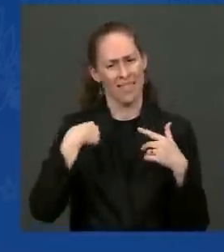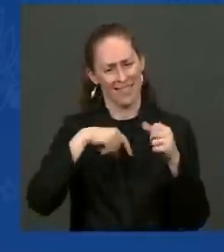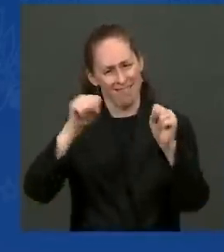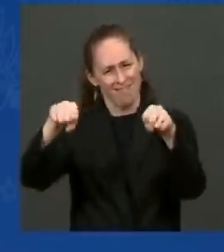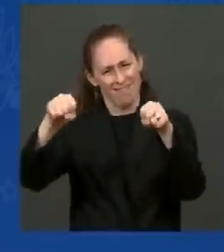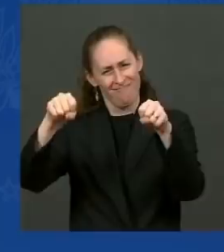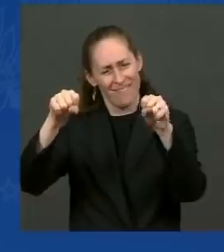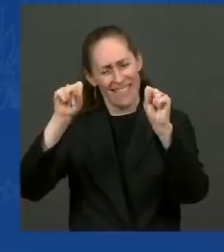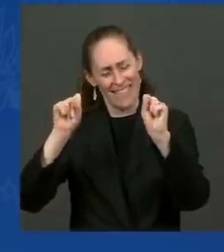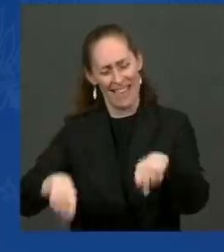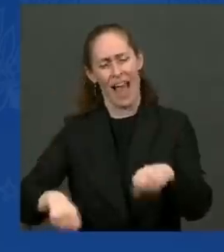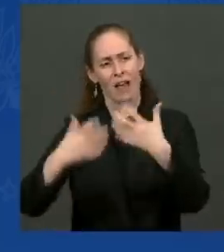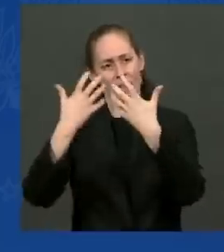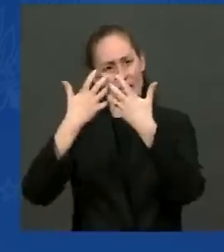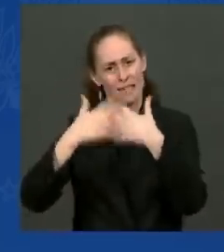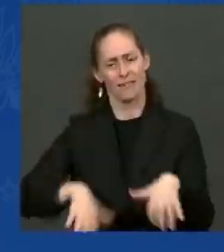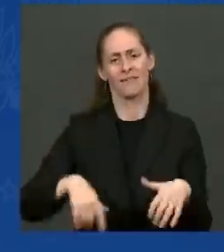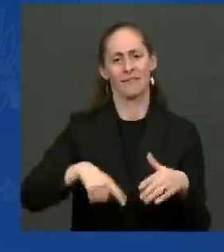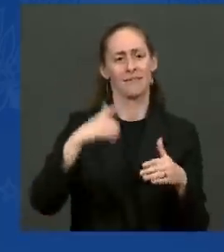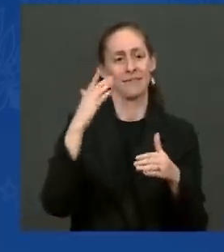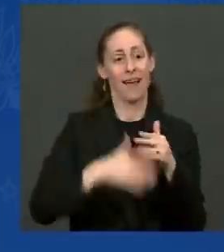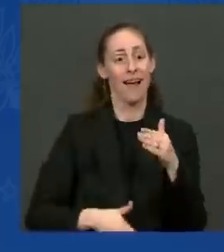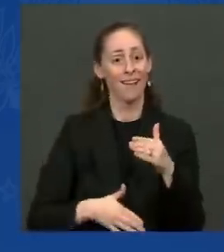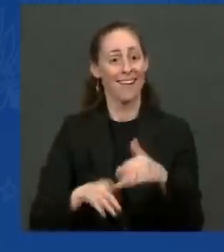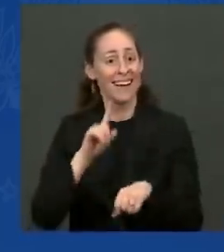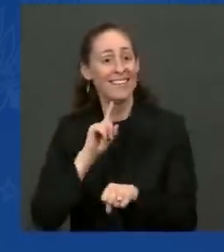Well, we got it done, America.